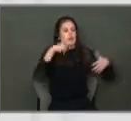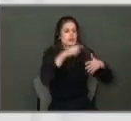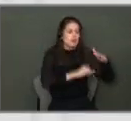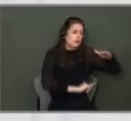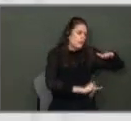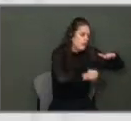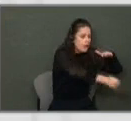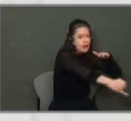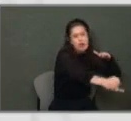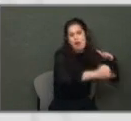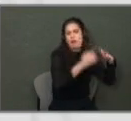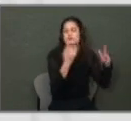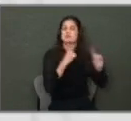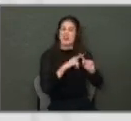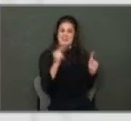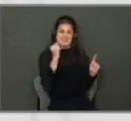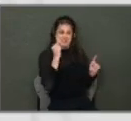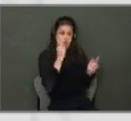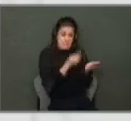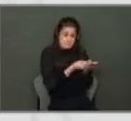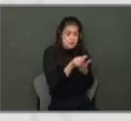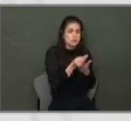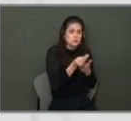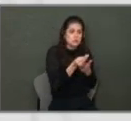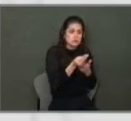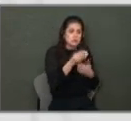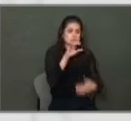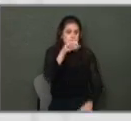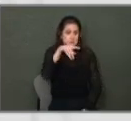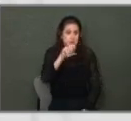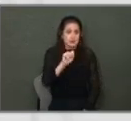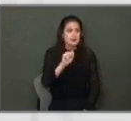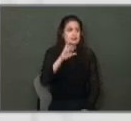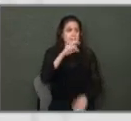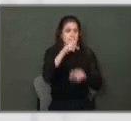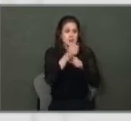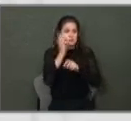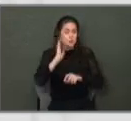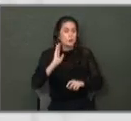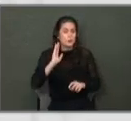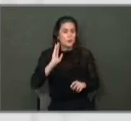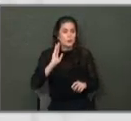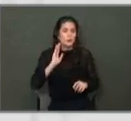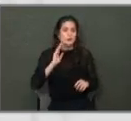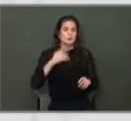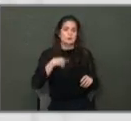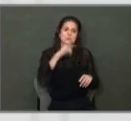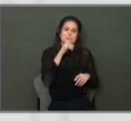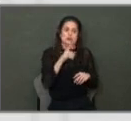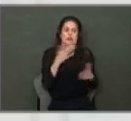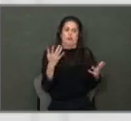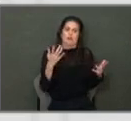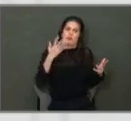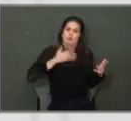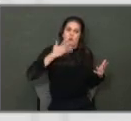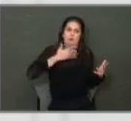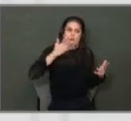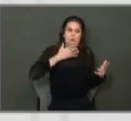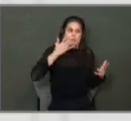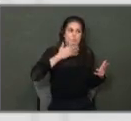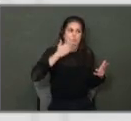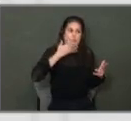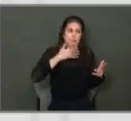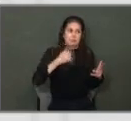And when the city purchased CPS 70-some-odd years ago, that was an investment. And it's given us a good, solid